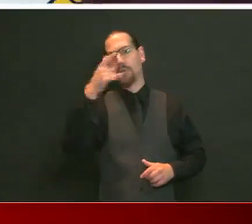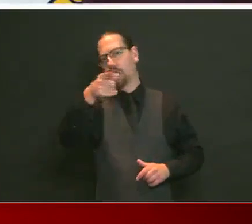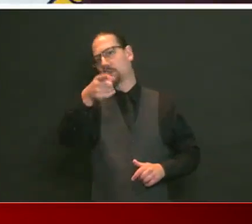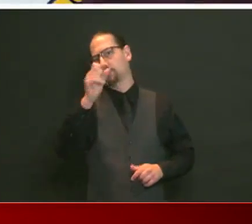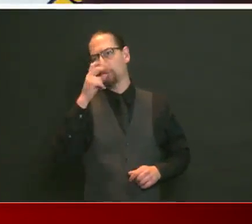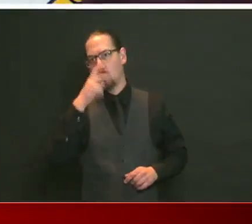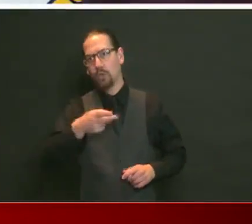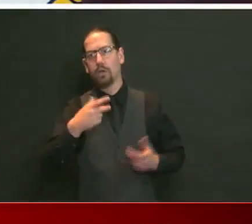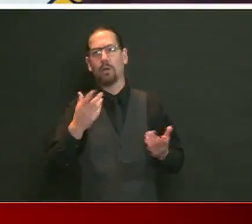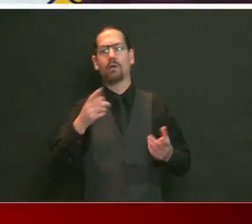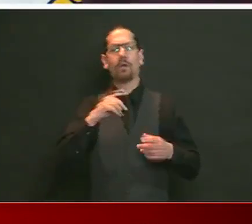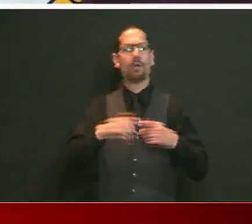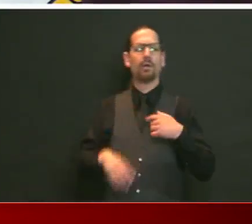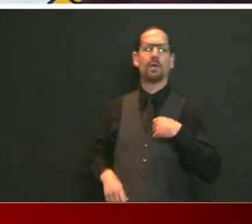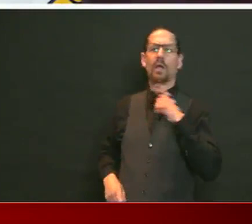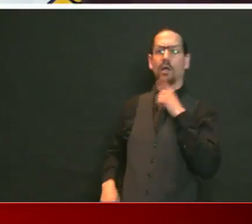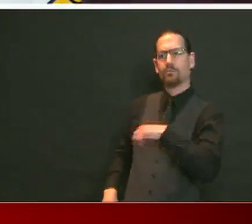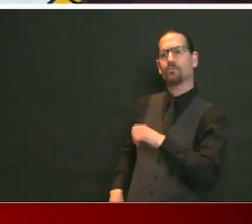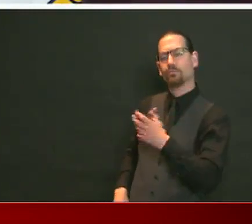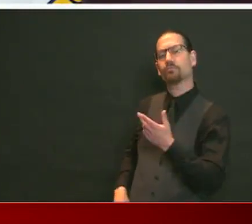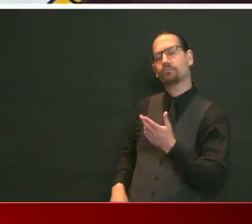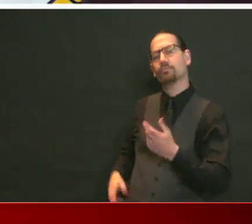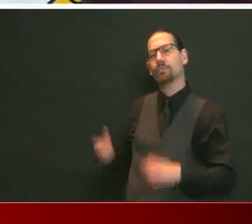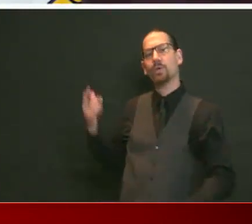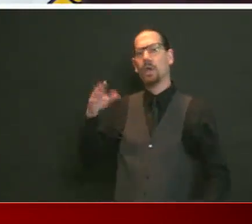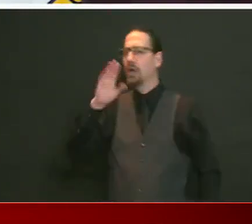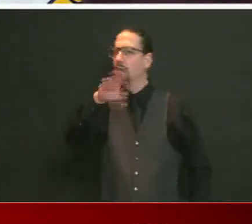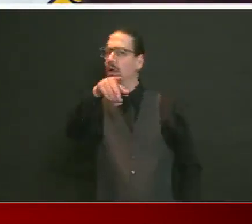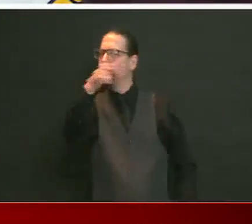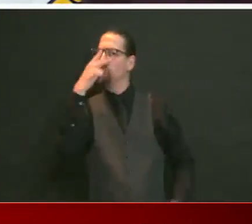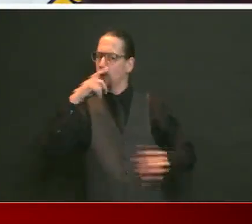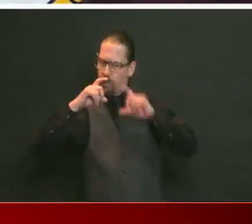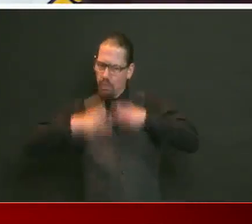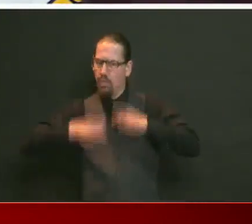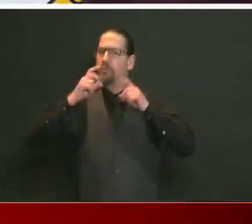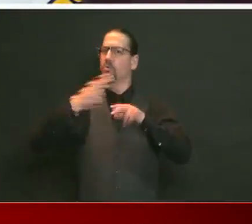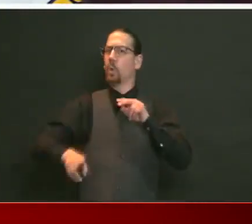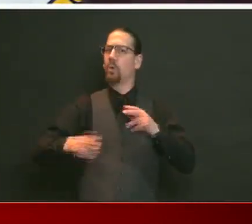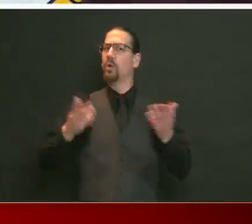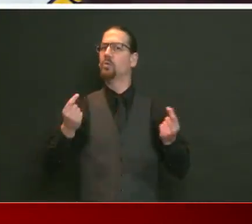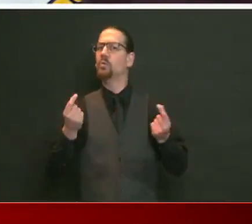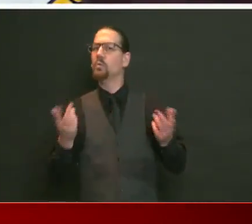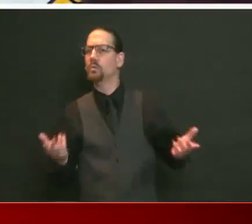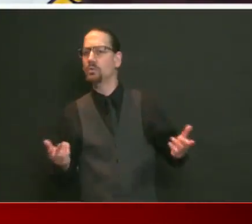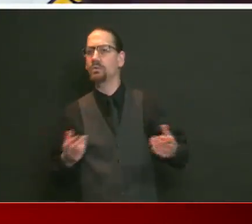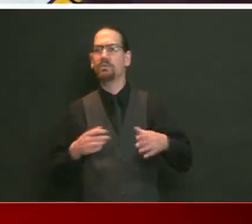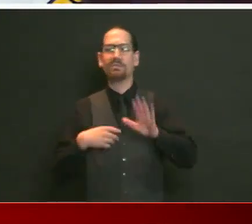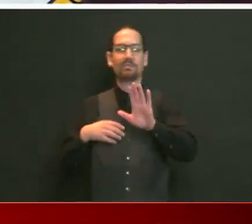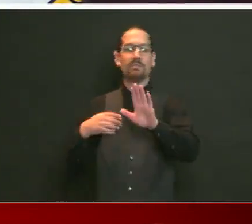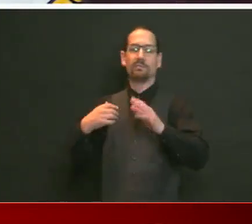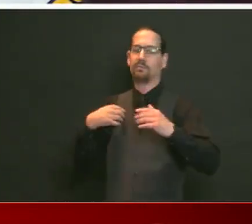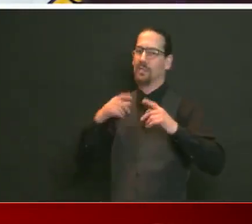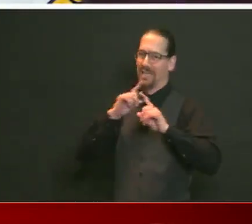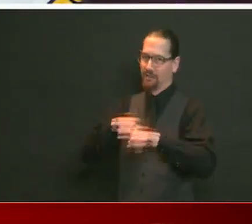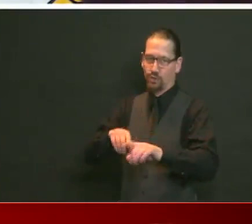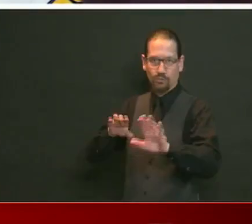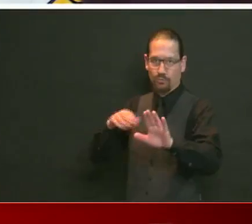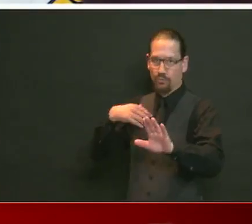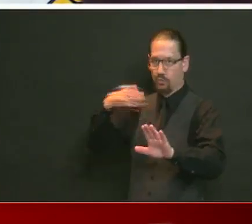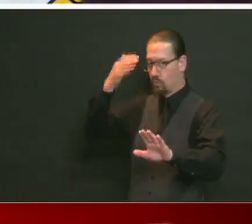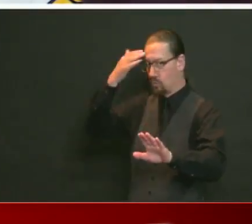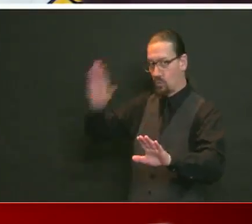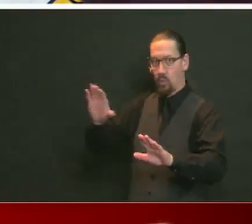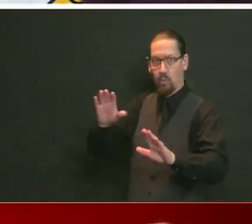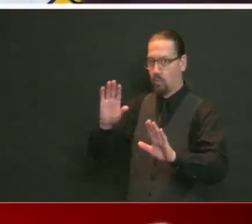it does. What about Dr. Alexander Scott? But she doesn't. We don't know all the other details, right? So the thing, and this is why I'm not going to go down the